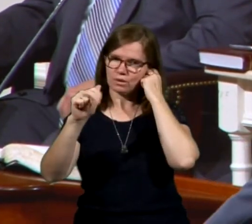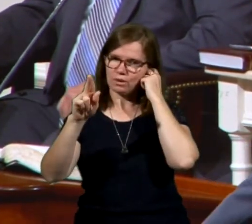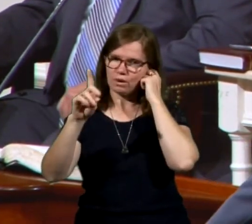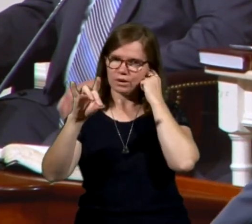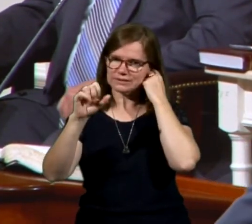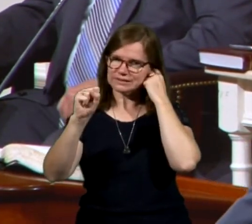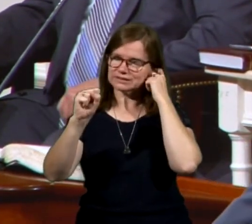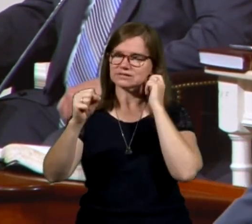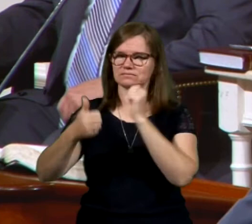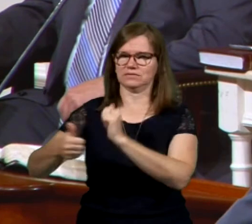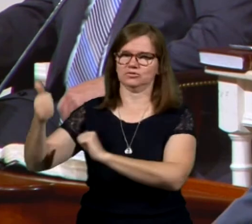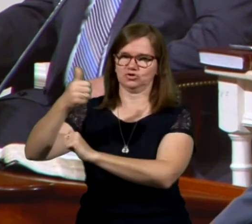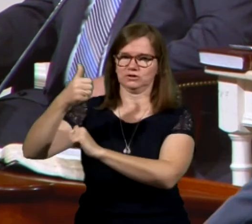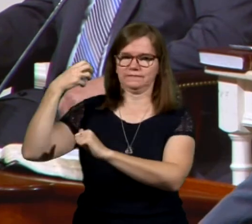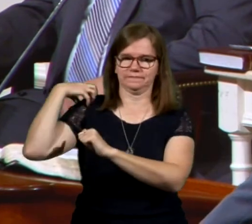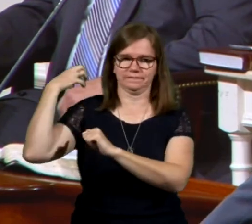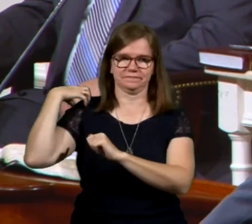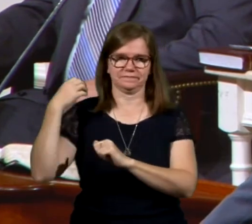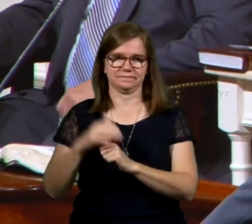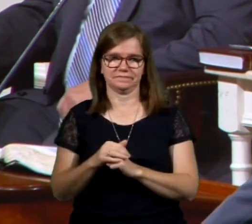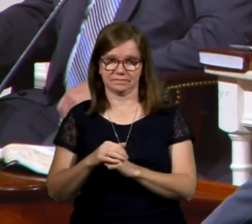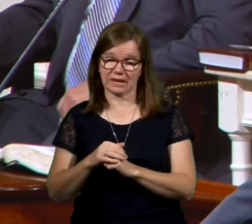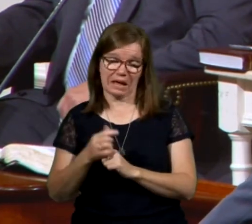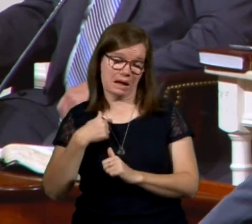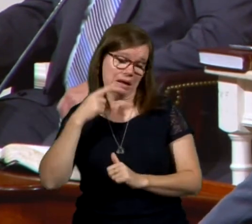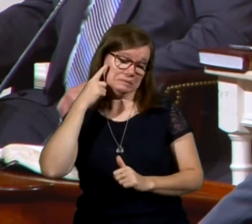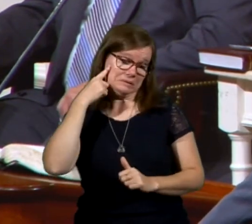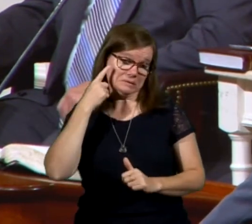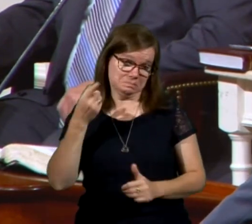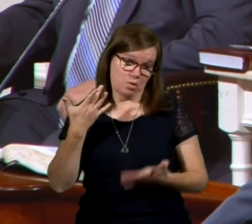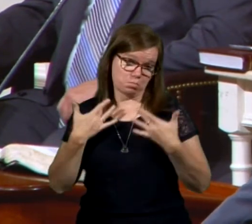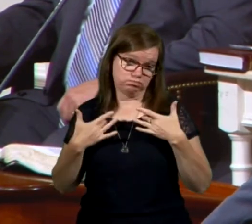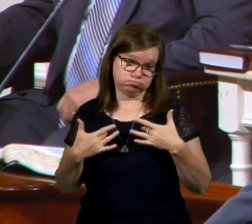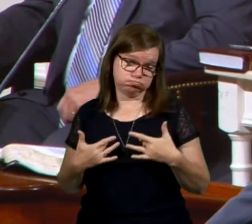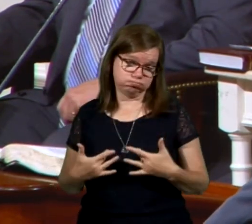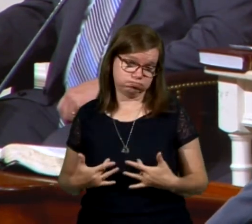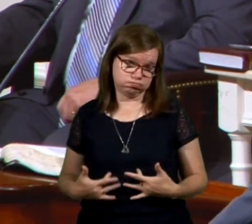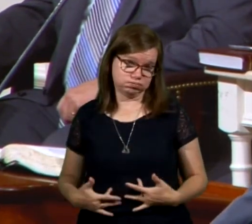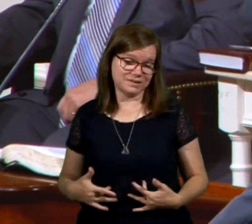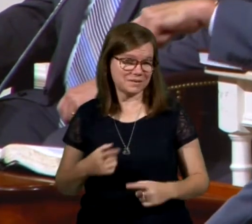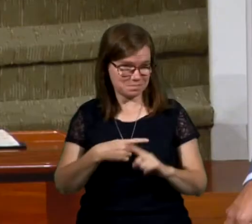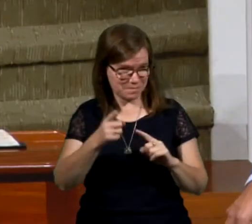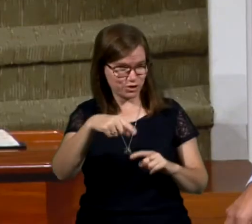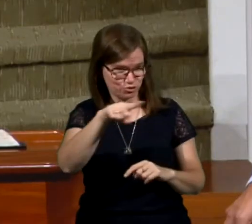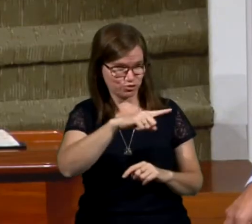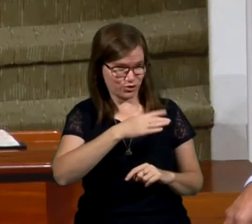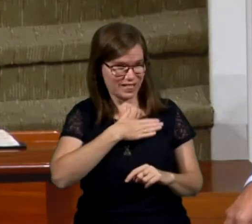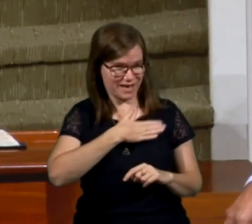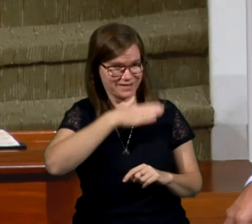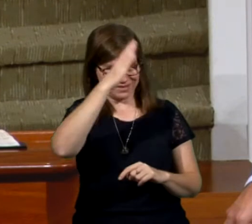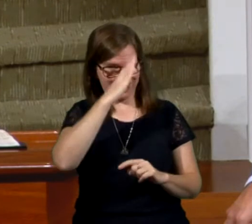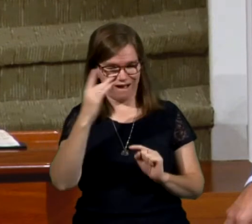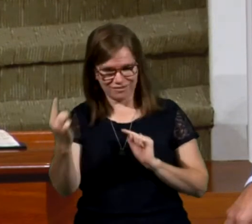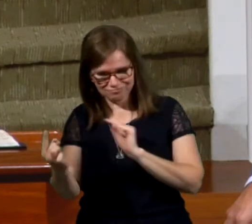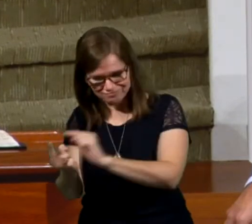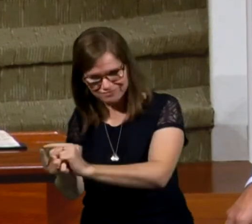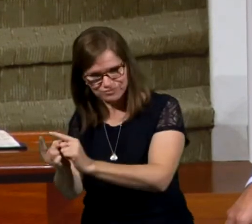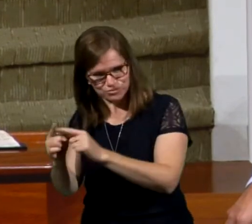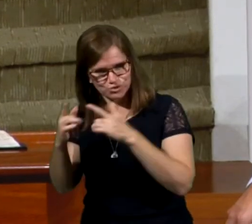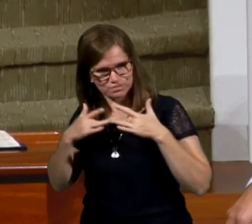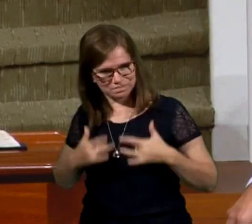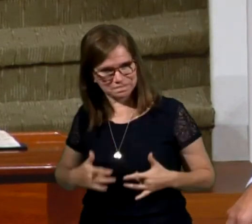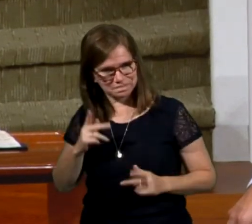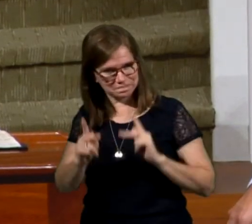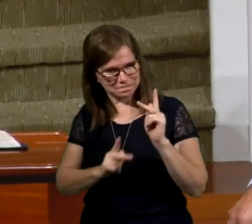chief captain. And he probably is in a low place. But aren't you glad the Lord comes to be with him? And the